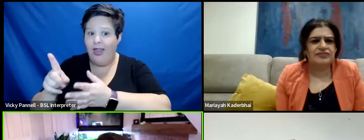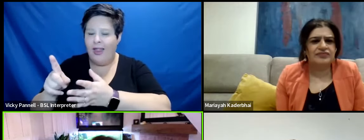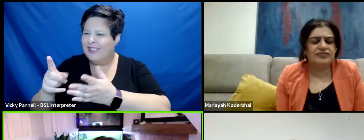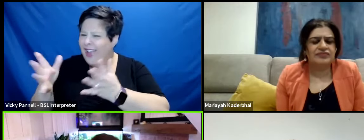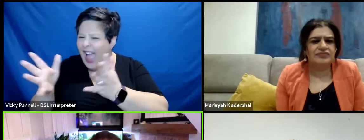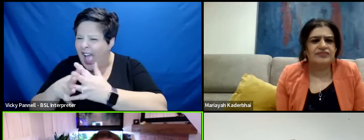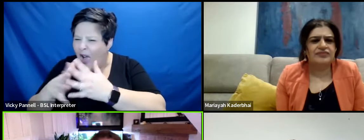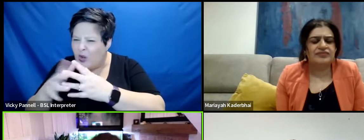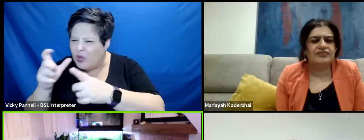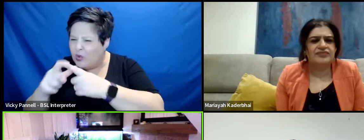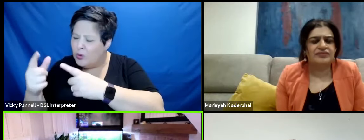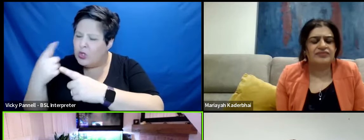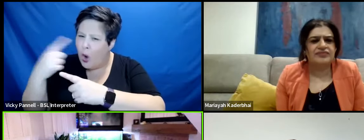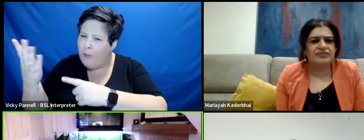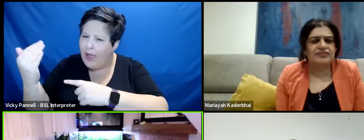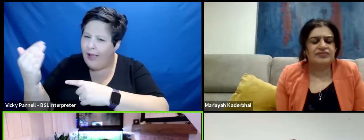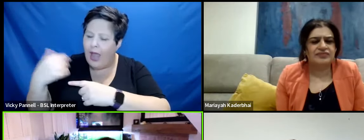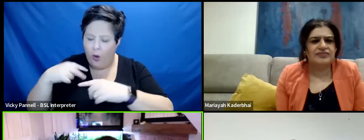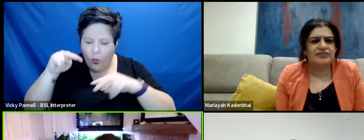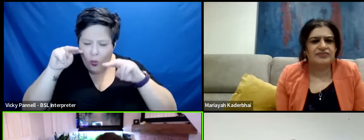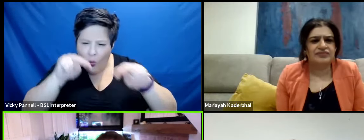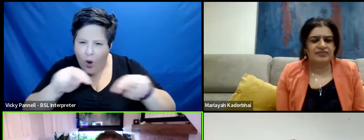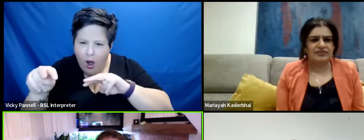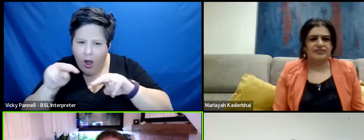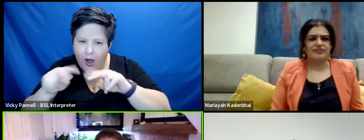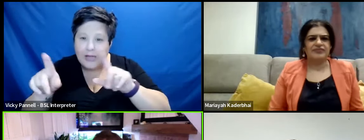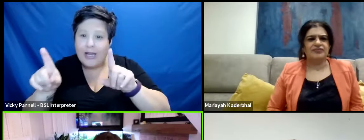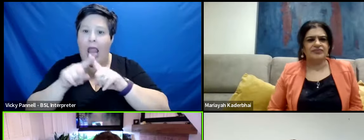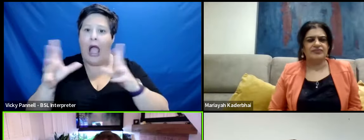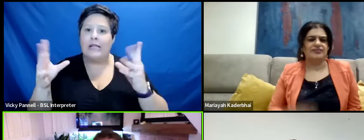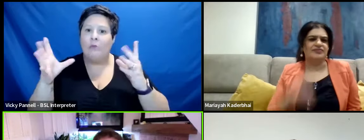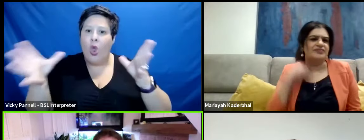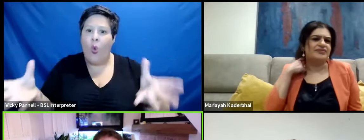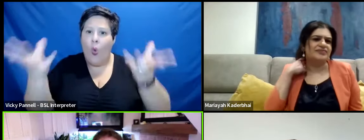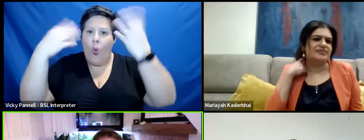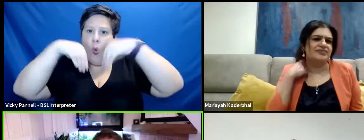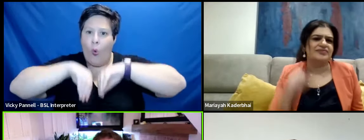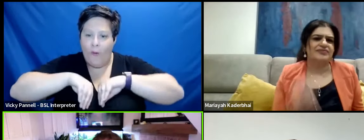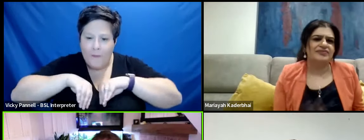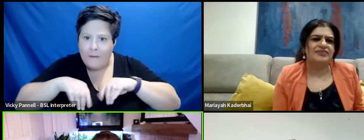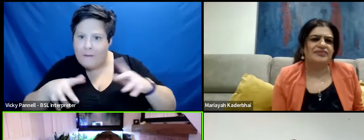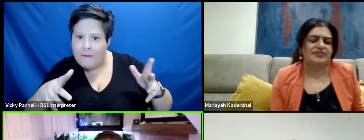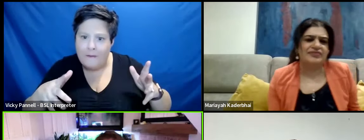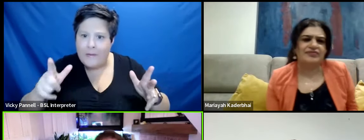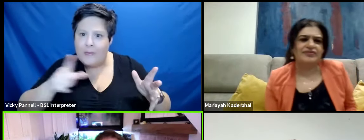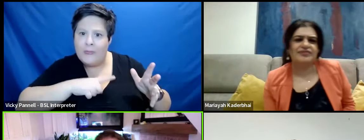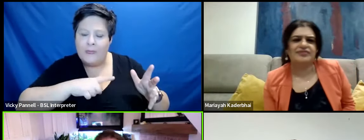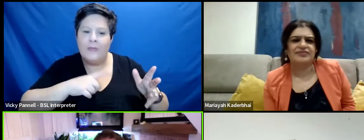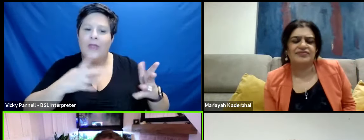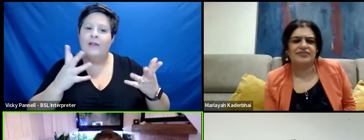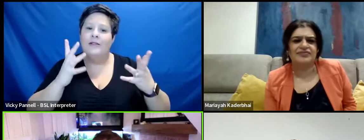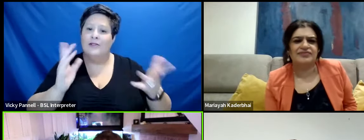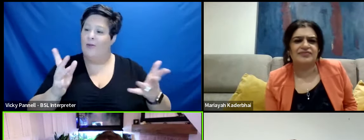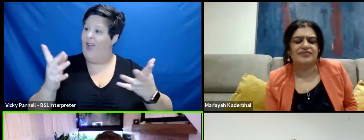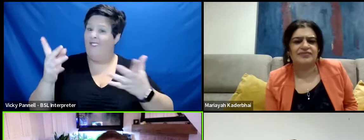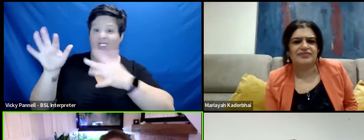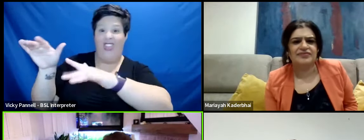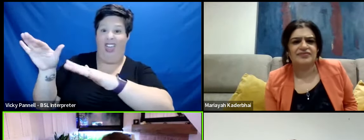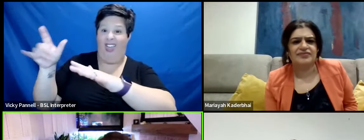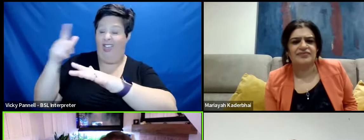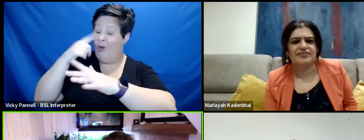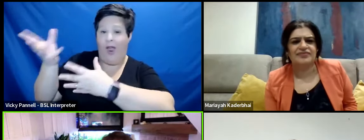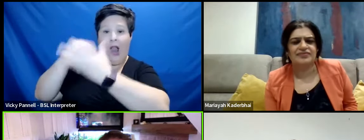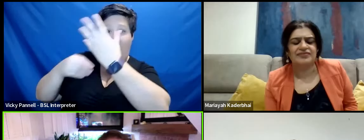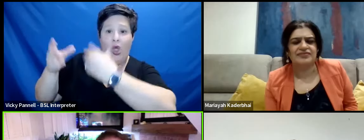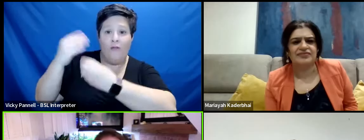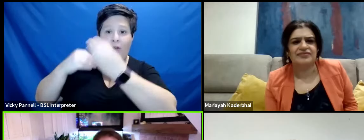do this big and just show me? And you watch and you just, you're like a sponge. You just absorb it all. Do you know what I mean? Because you have it on tap. And